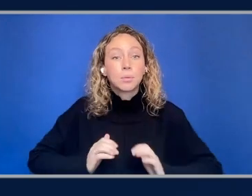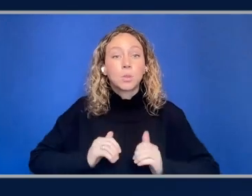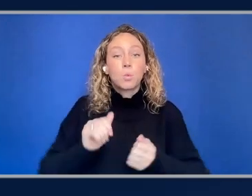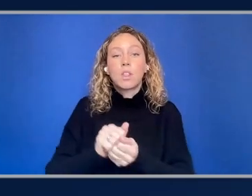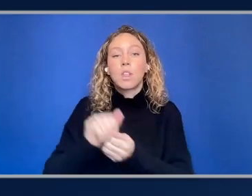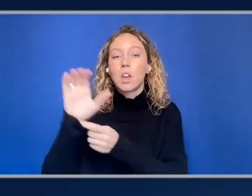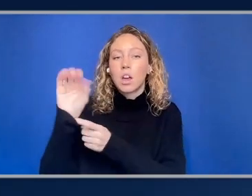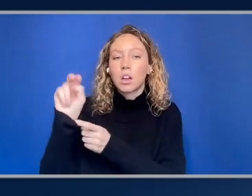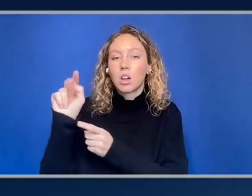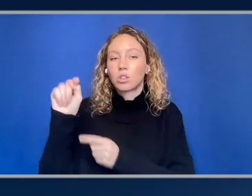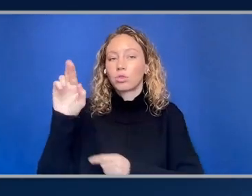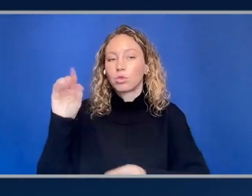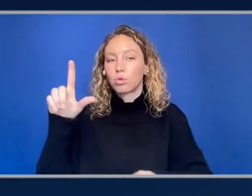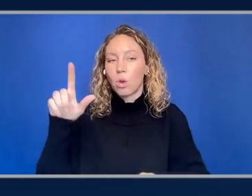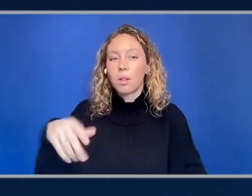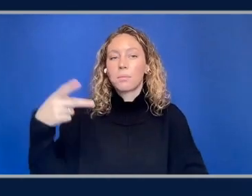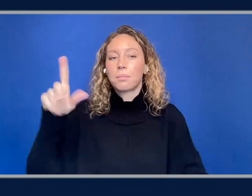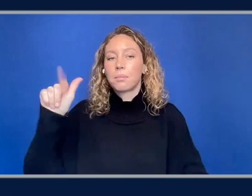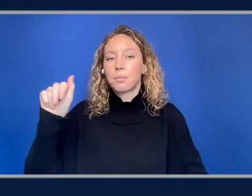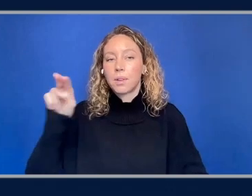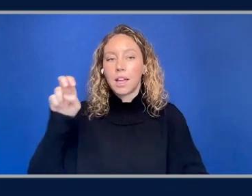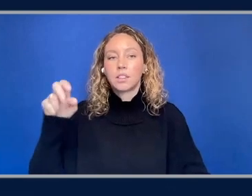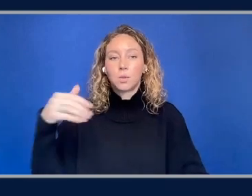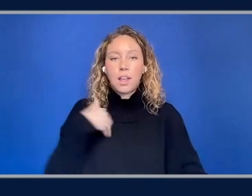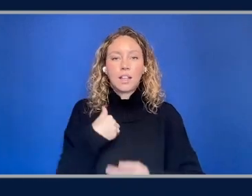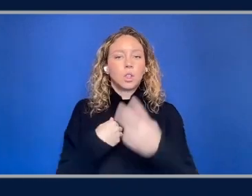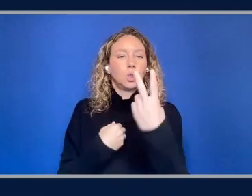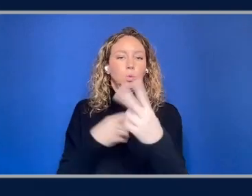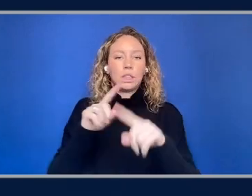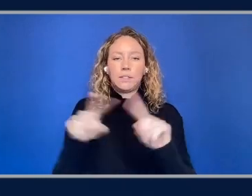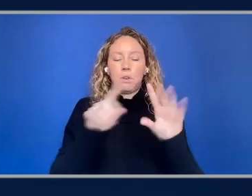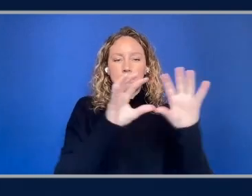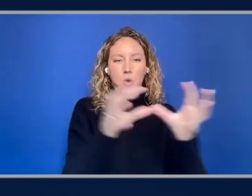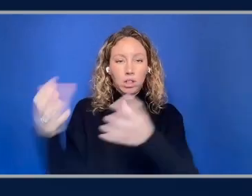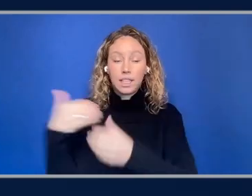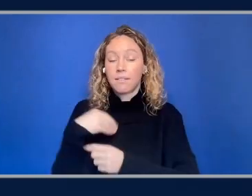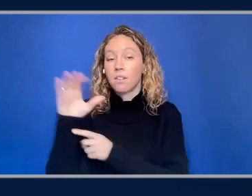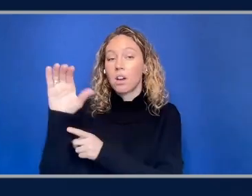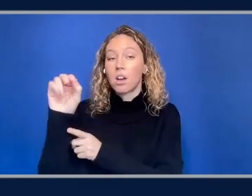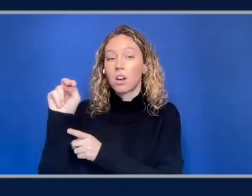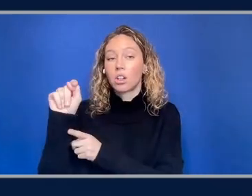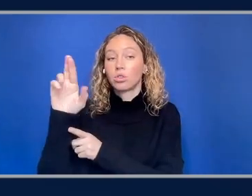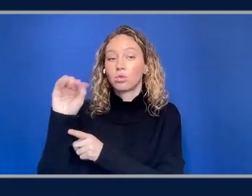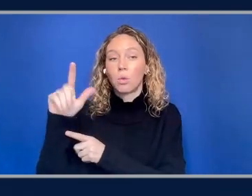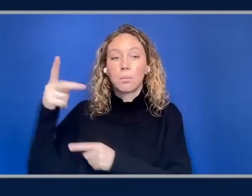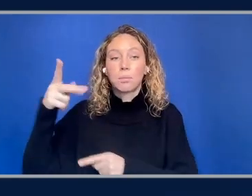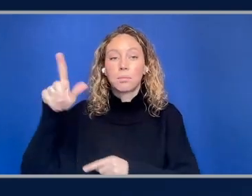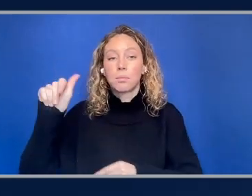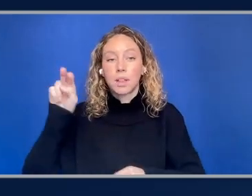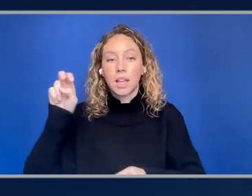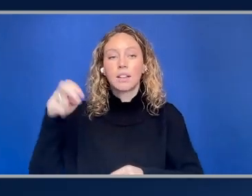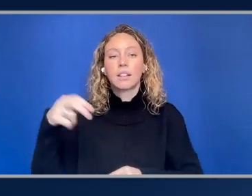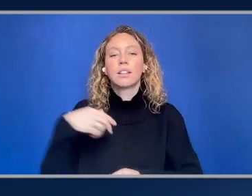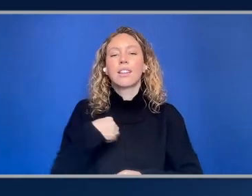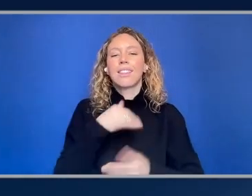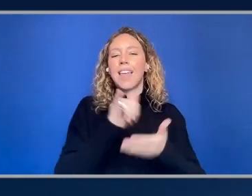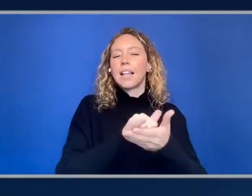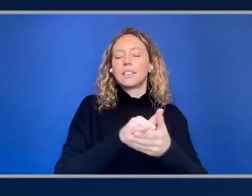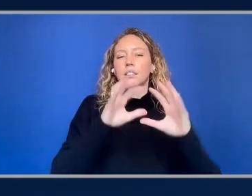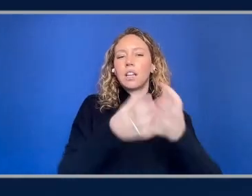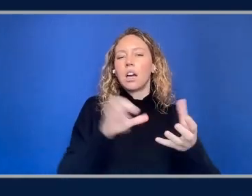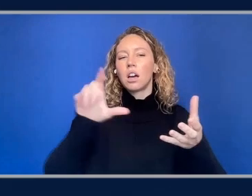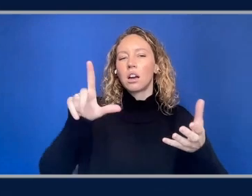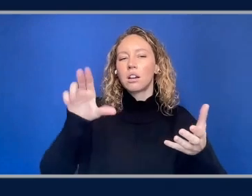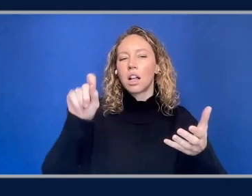Kubernetes clusters. So Kubernetes cluster has effectively two main parts of control plane. It manages effectively the cluster itself,